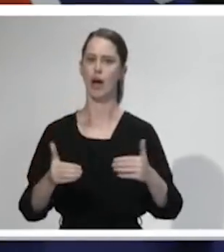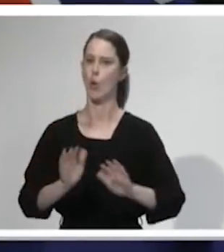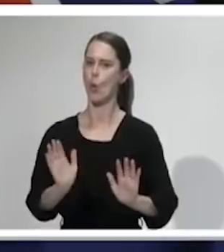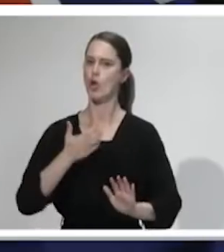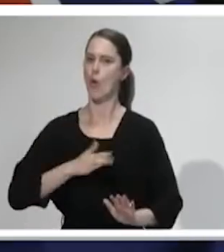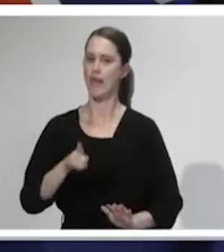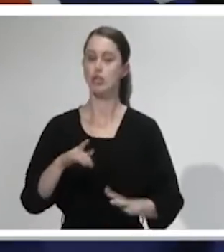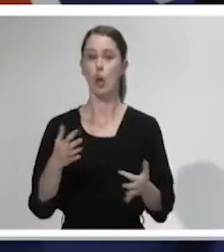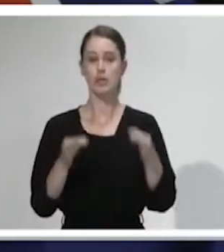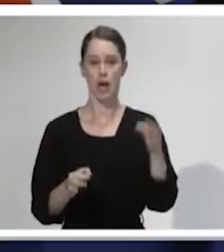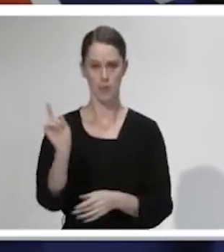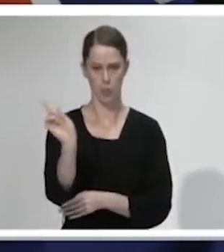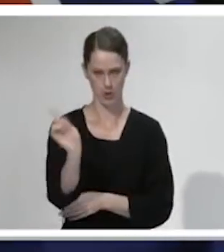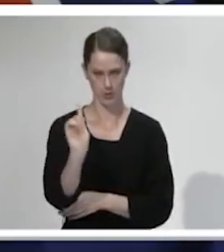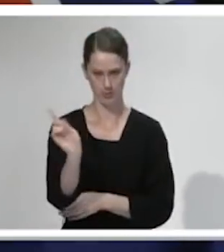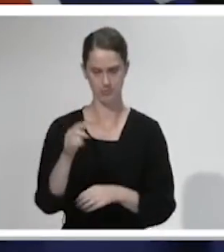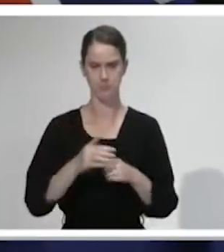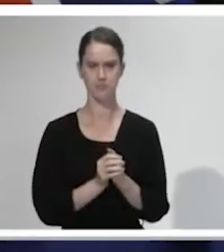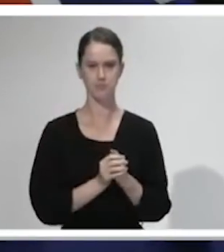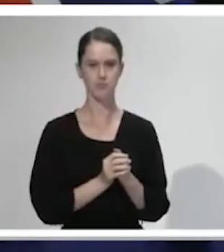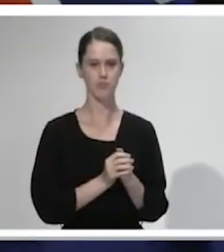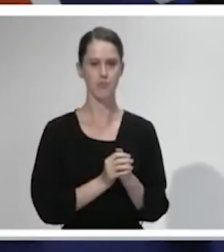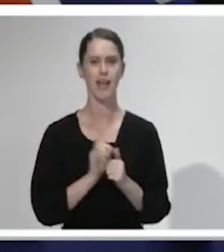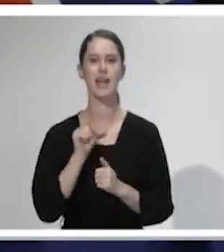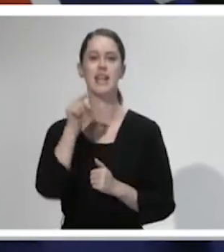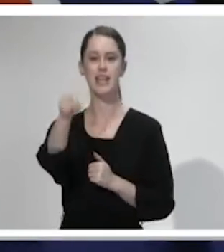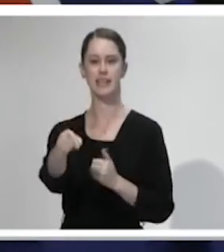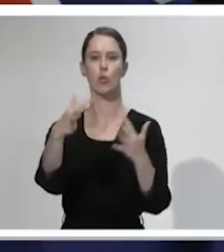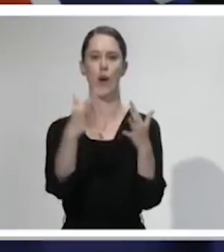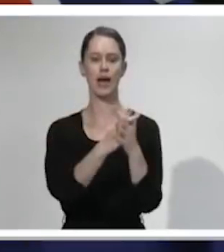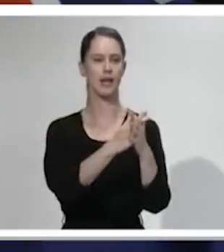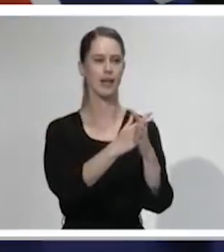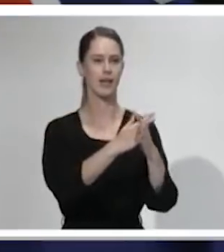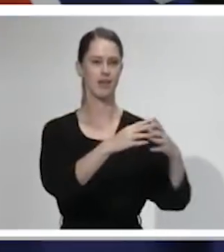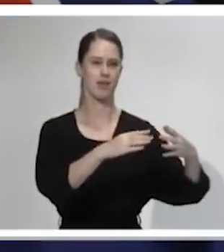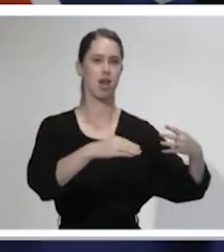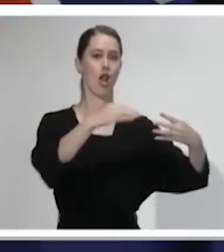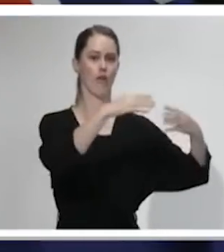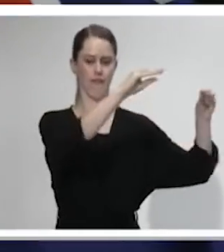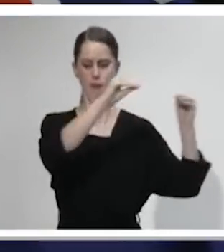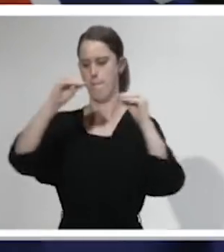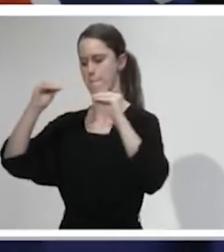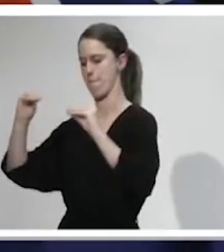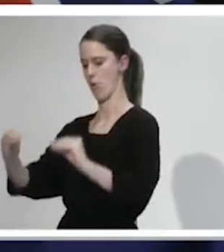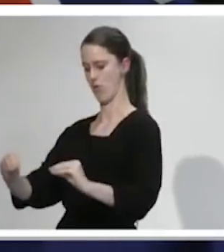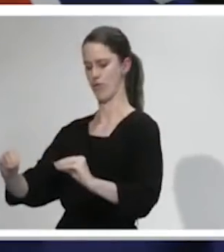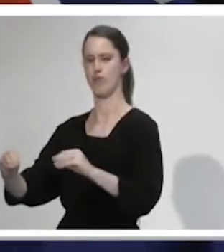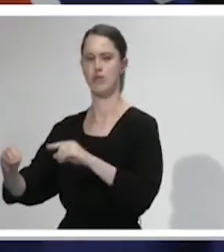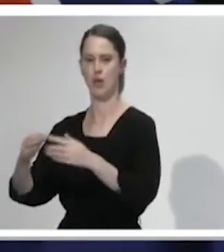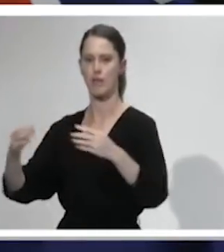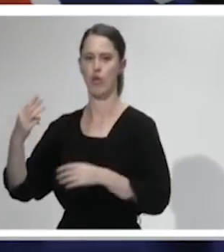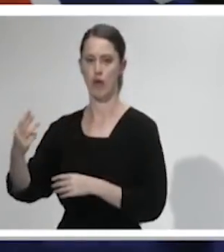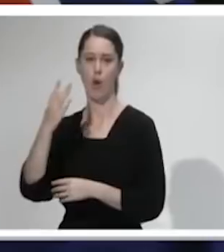On that basis, New Zealand will move out of Alert Level 4 lockdown at 11.59pm on Monday,